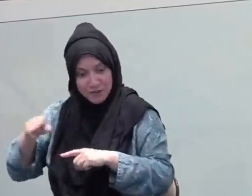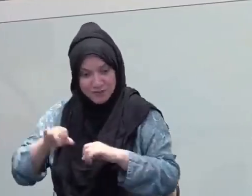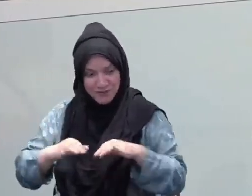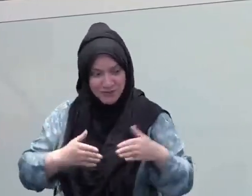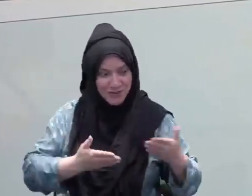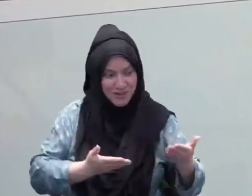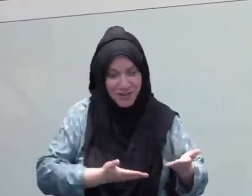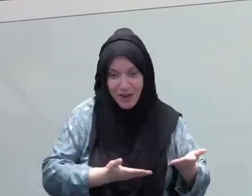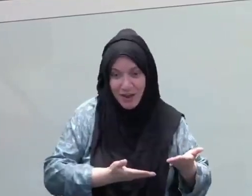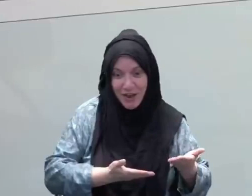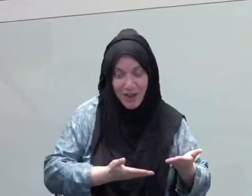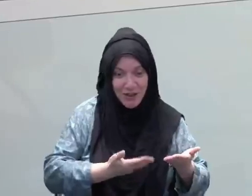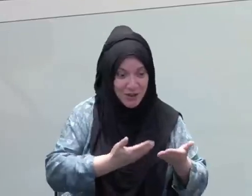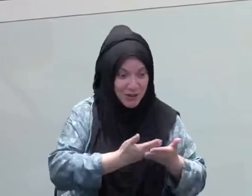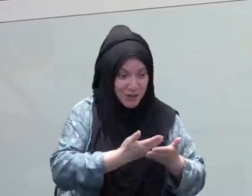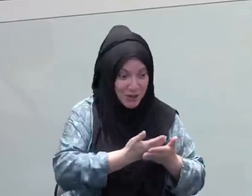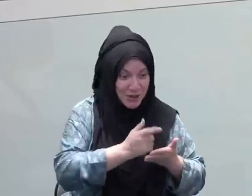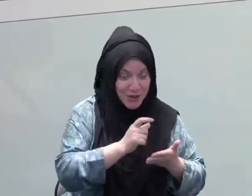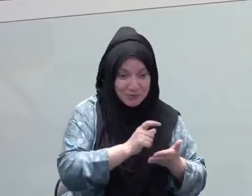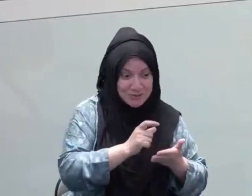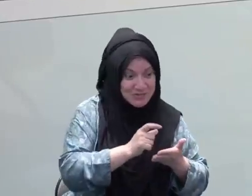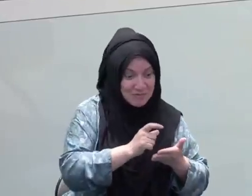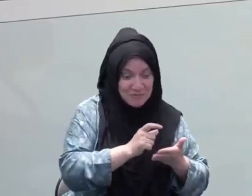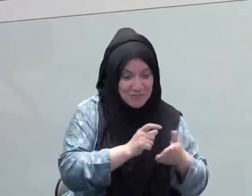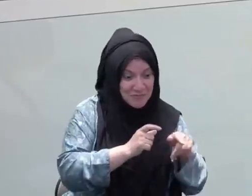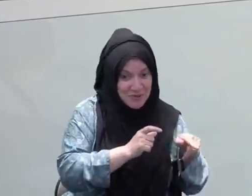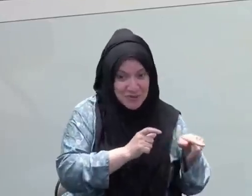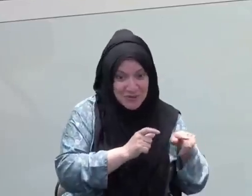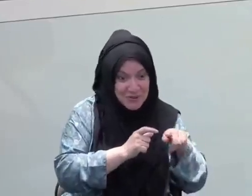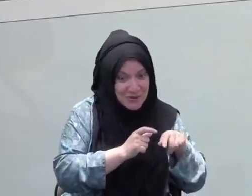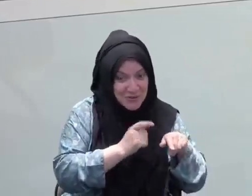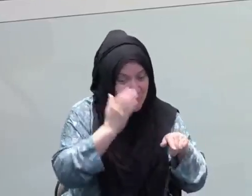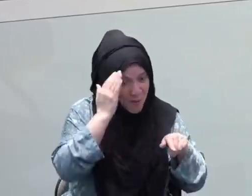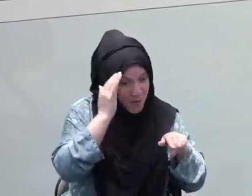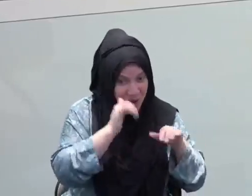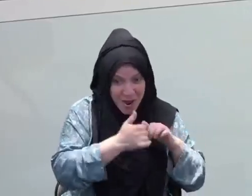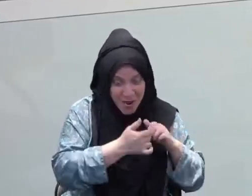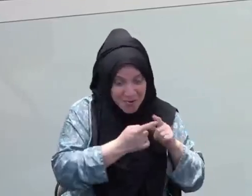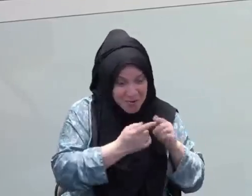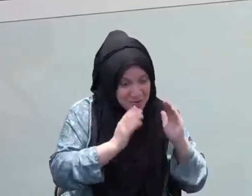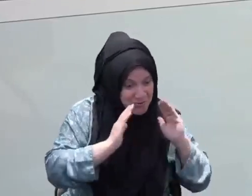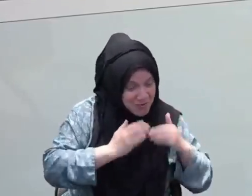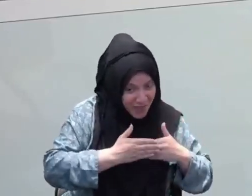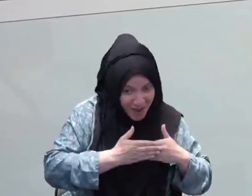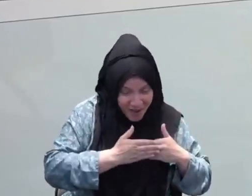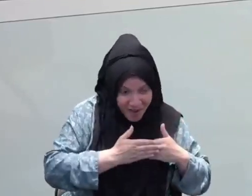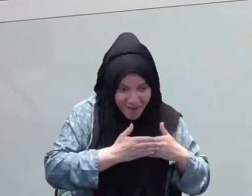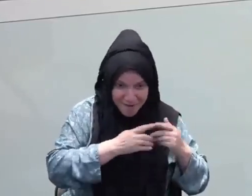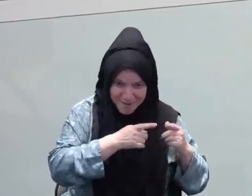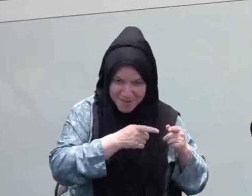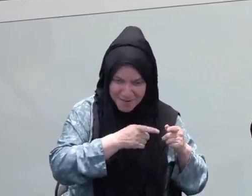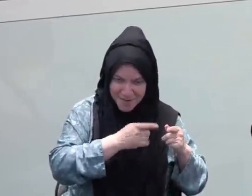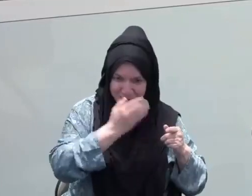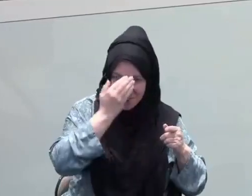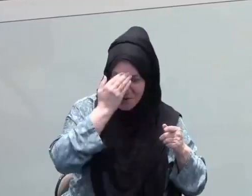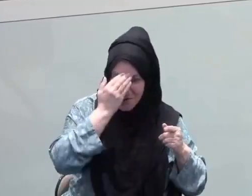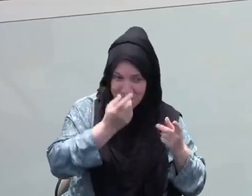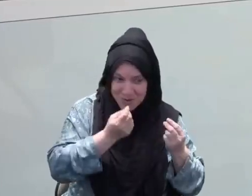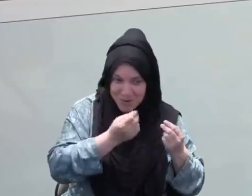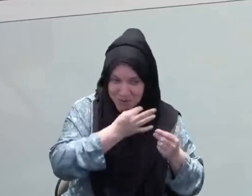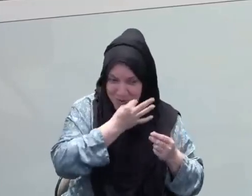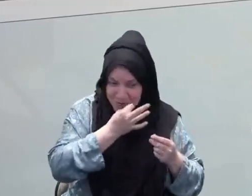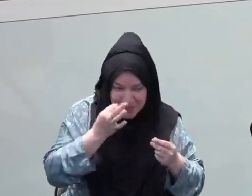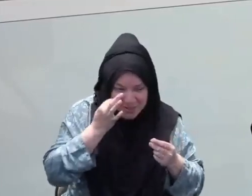subhanahu wa ta'ala say? You reedullahu bikum al-usr. Wala you reedullahu bikum al-usr. By the way, Allah is not trying to make things difficult for you.